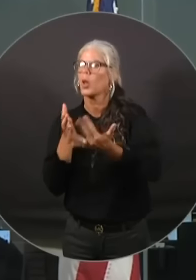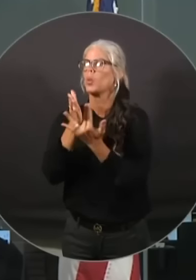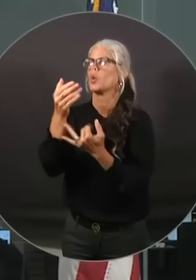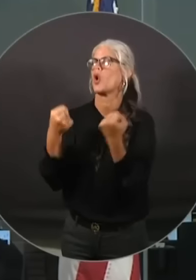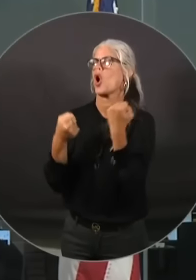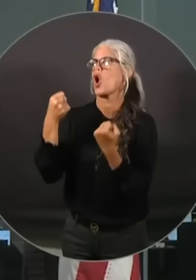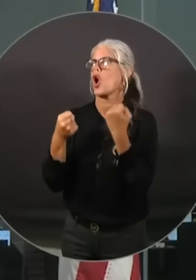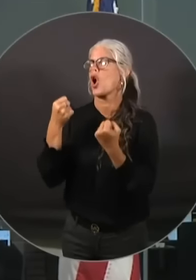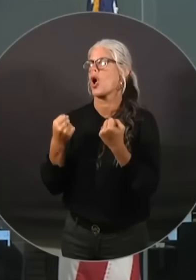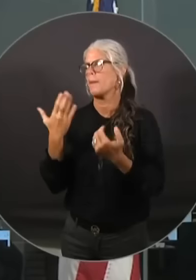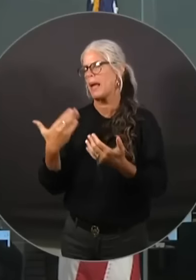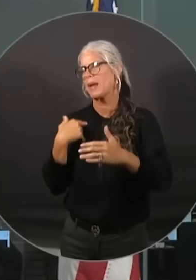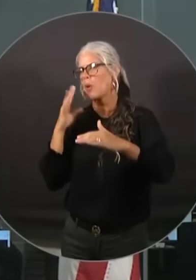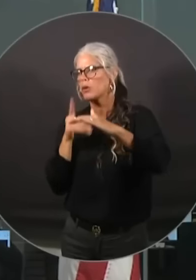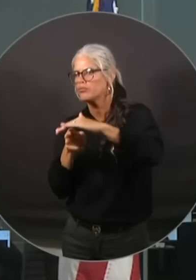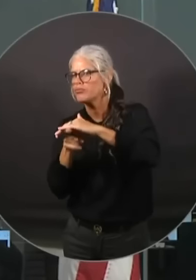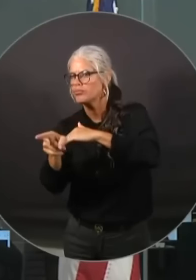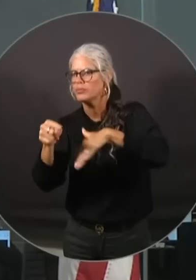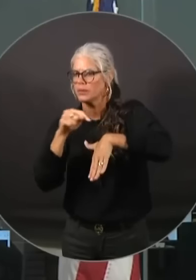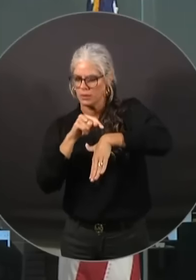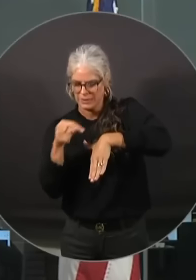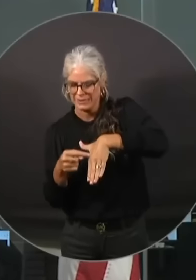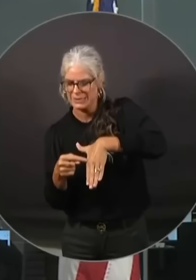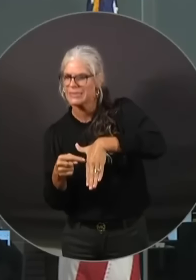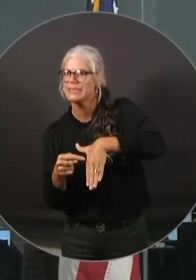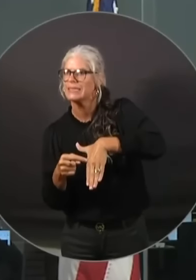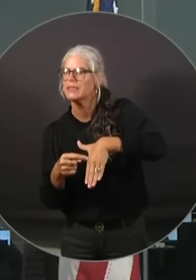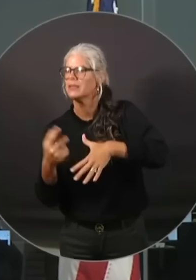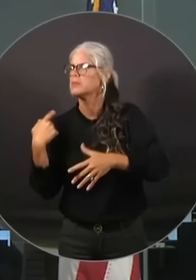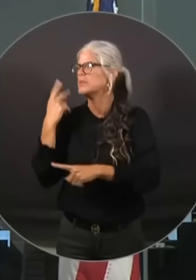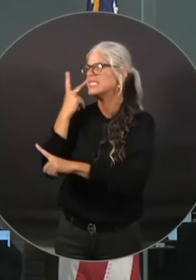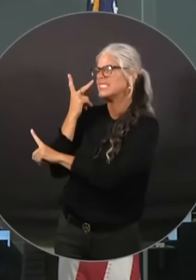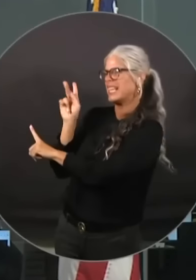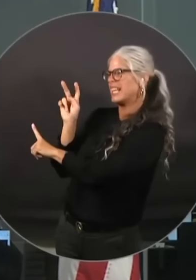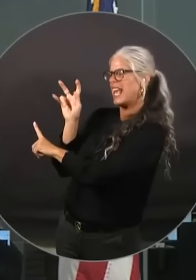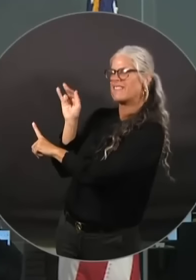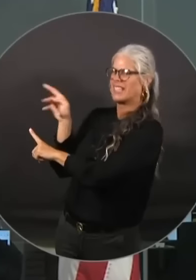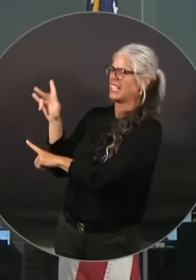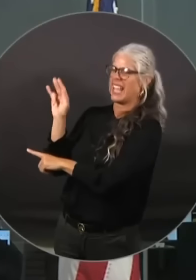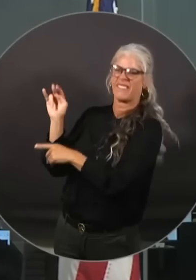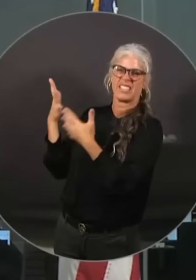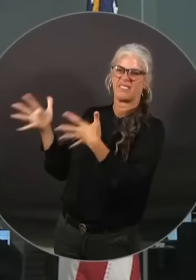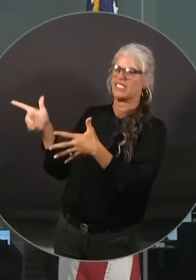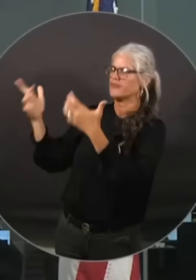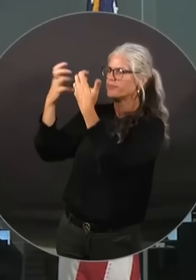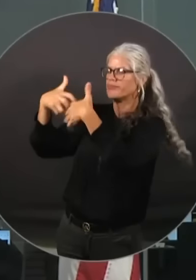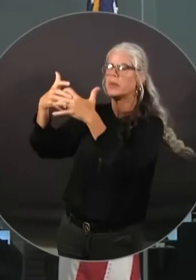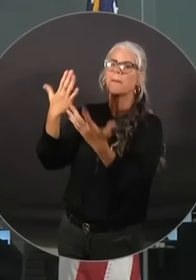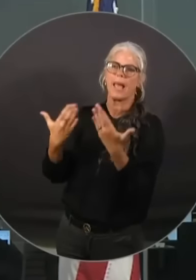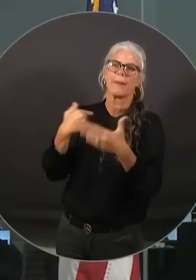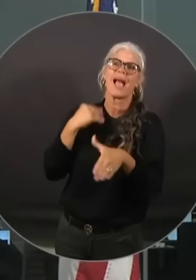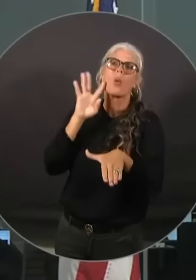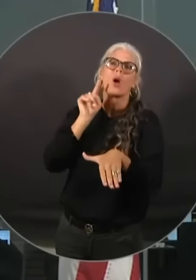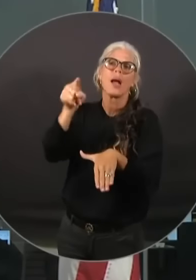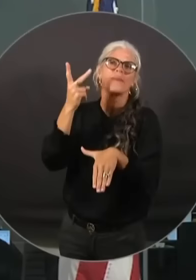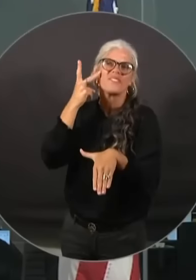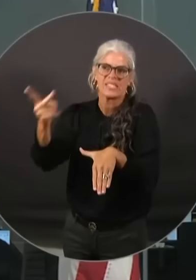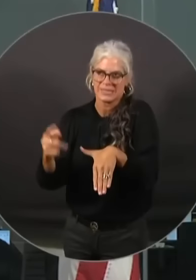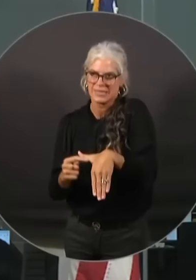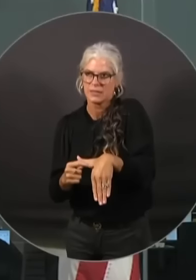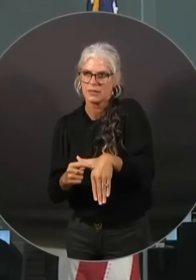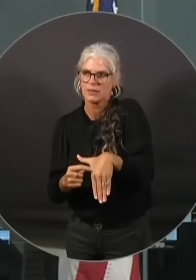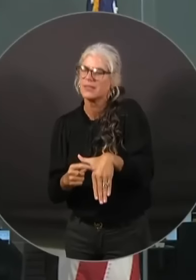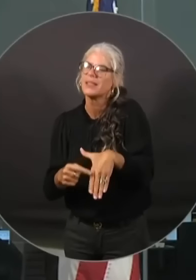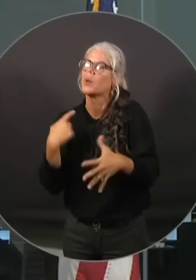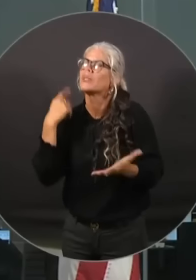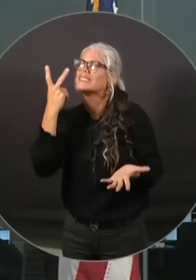that i know kevin's also going to he has staging areas in different parts of the state he's going to move some of of the